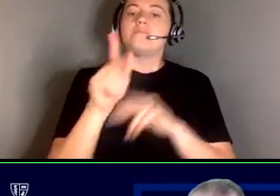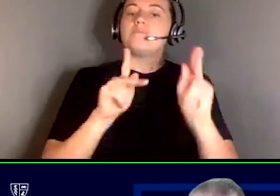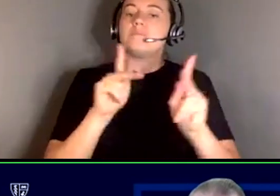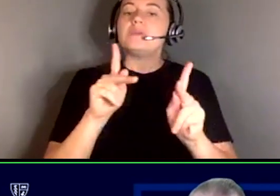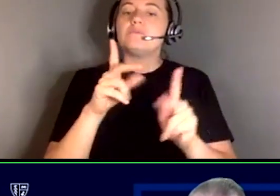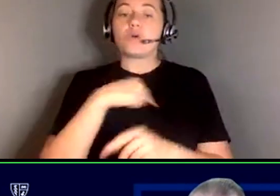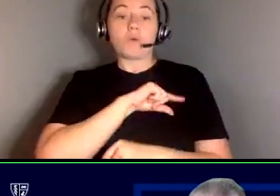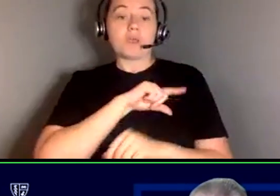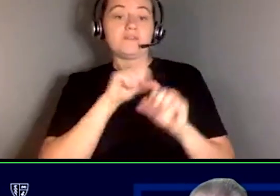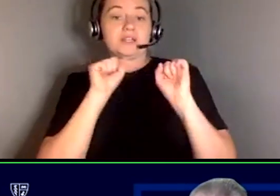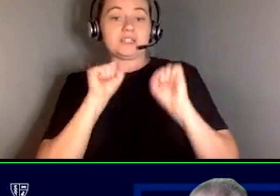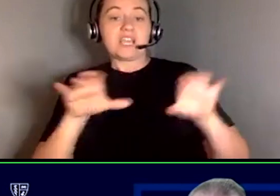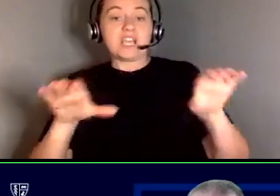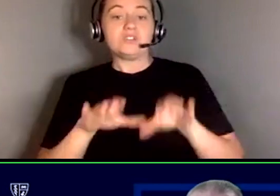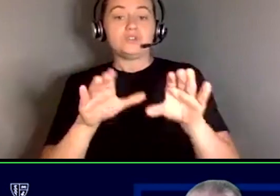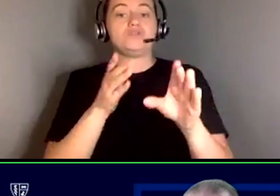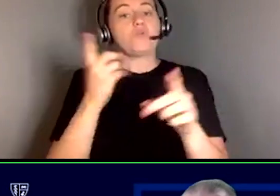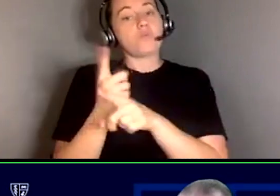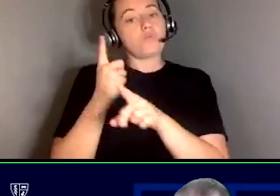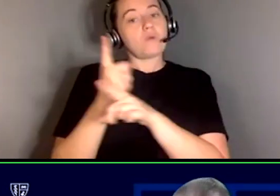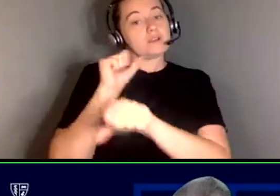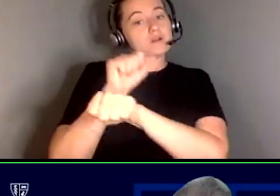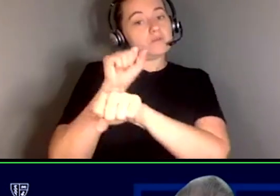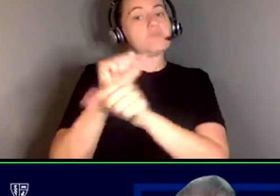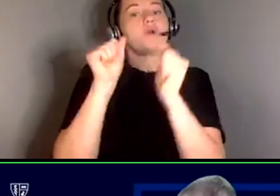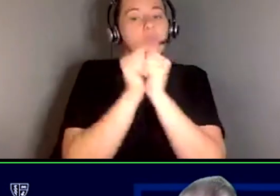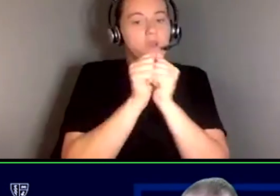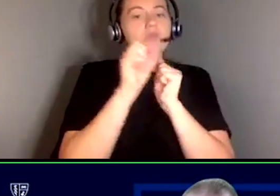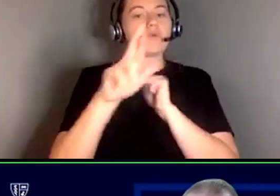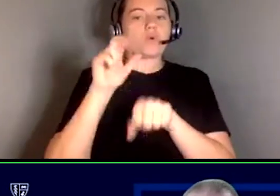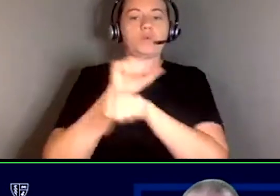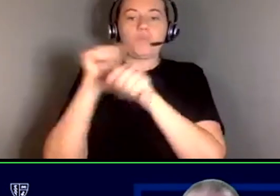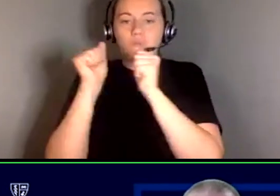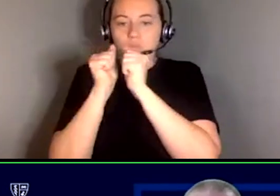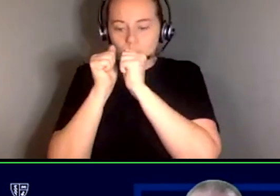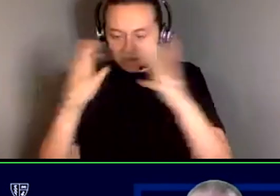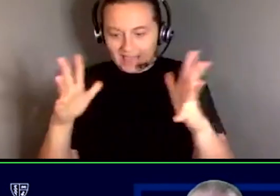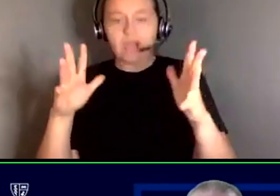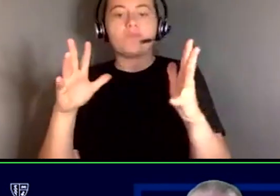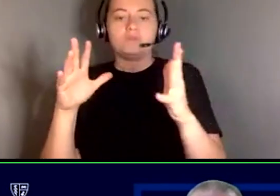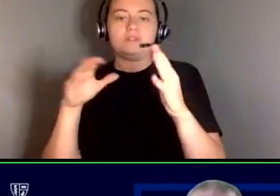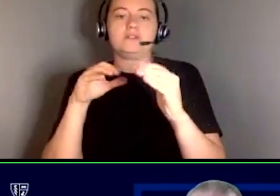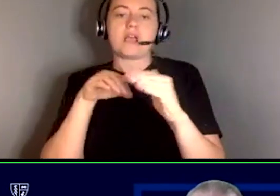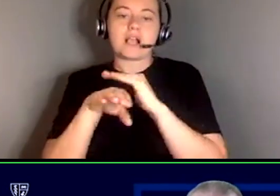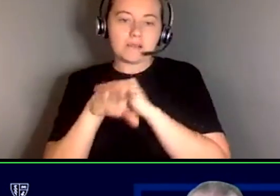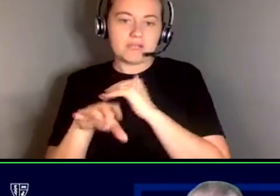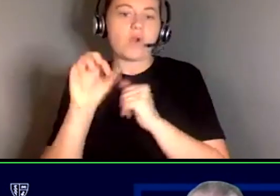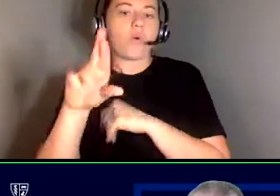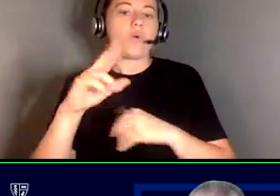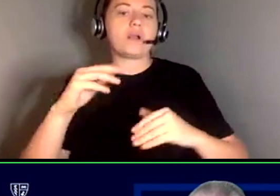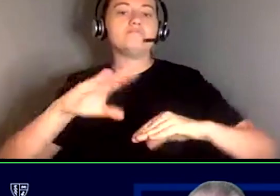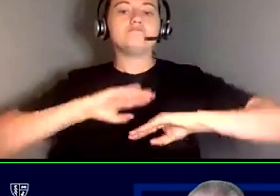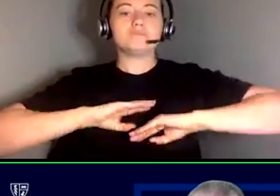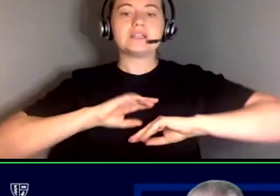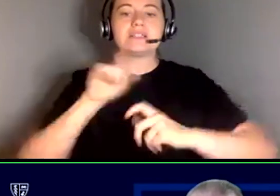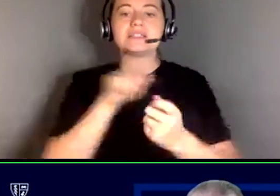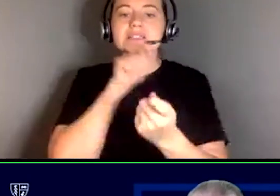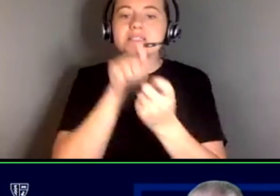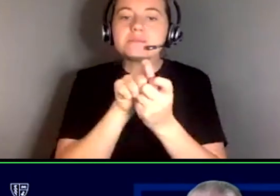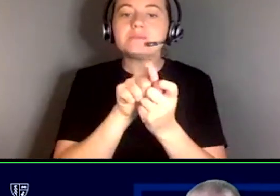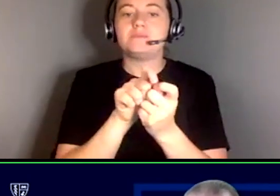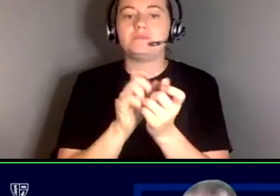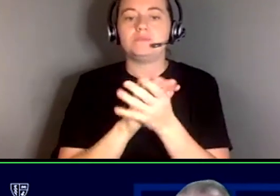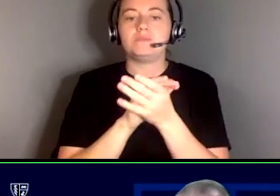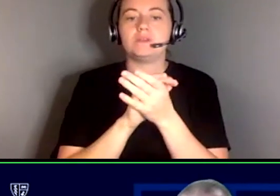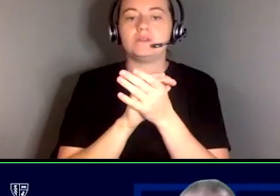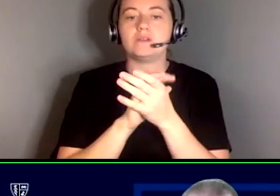perform the essential functions of employment with or without accommodation or who meet essential eligibility requirements for the receipt of services